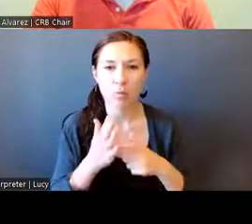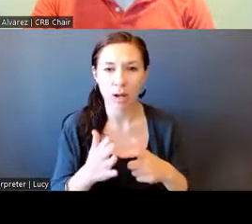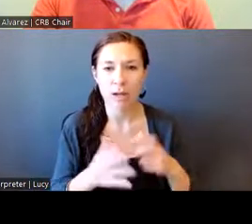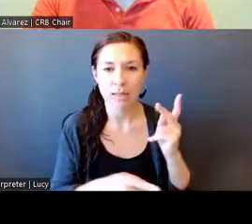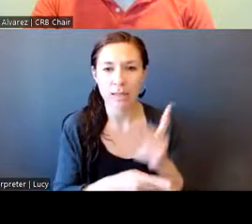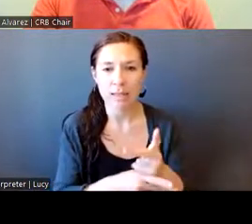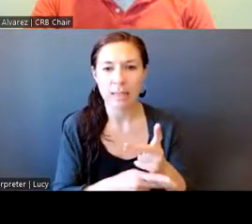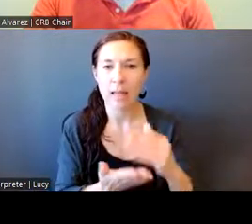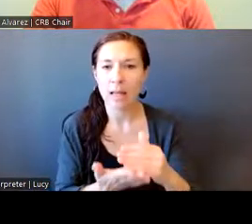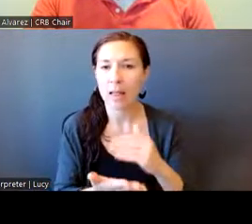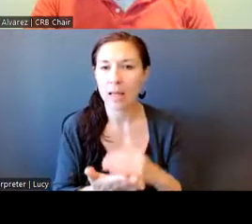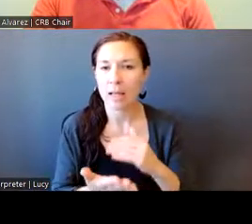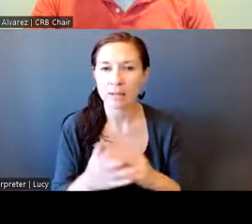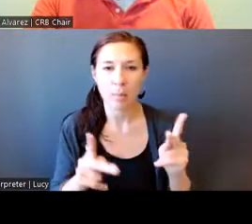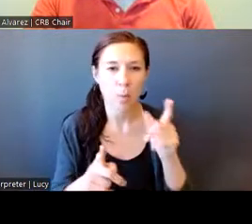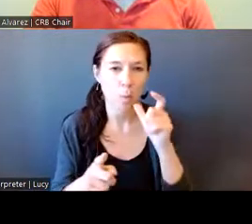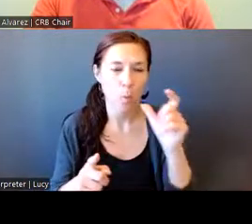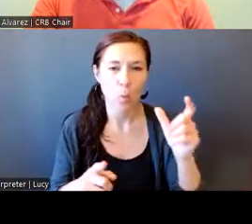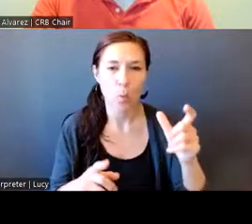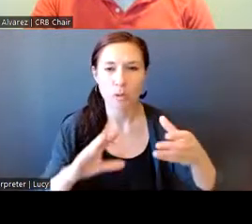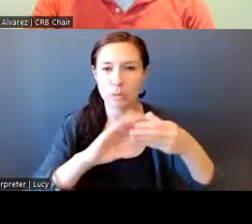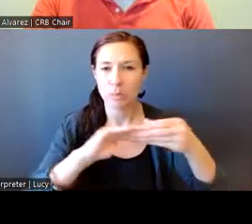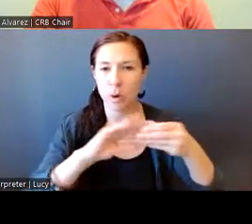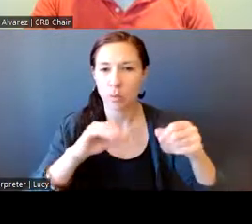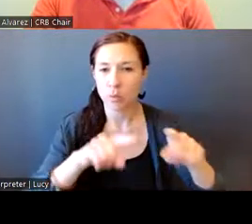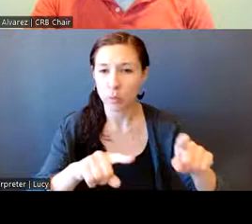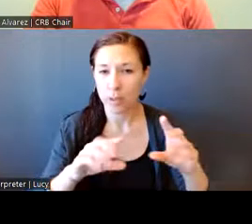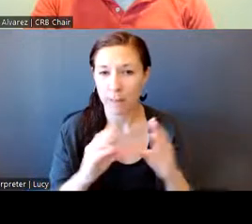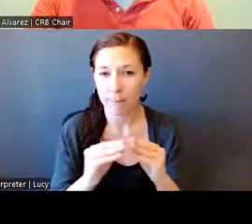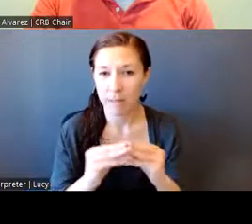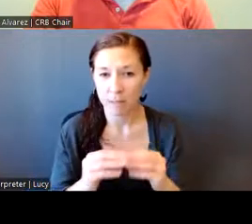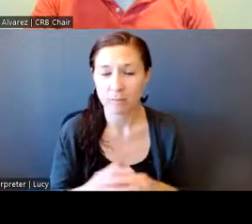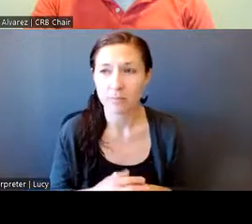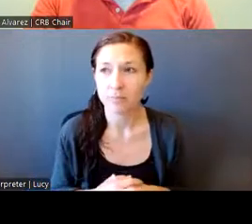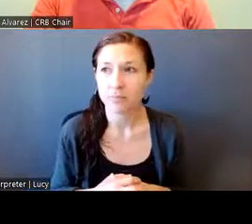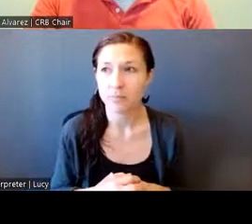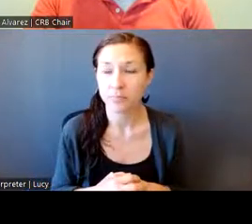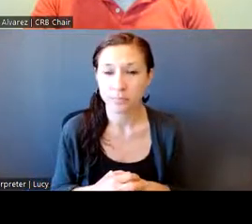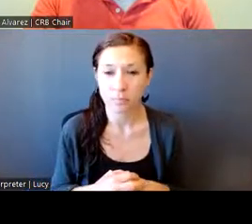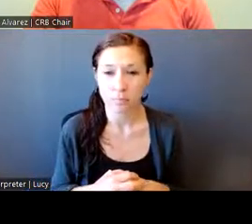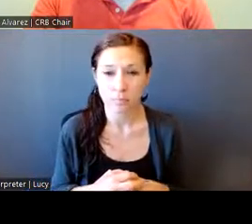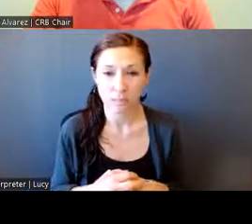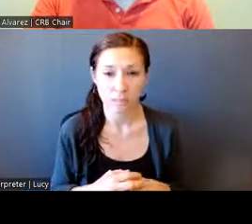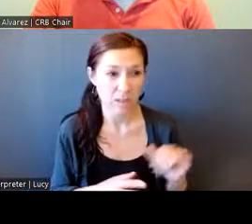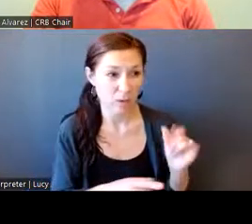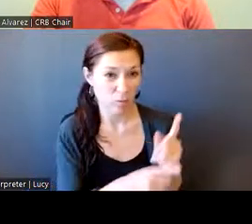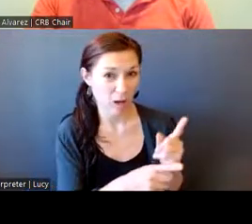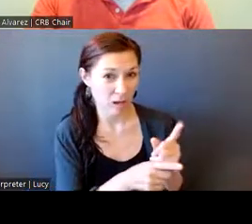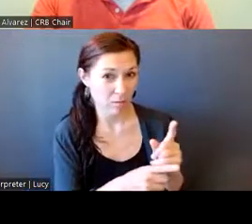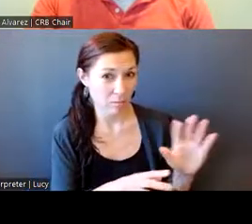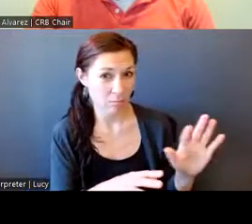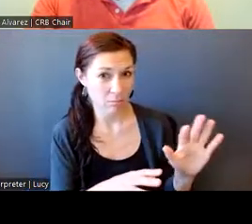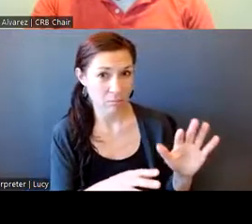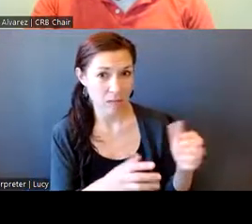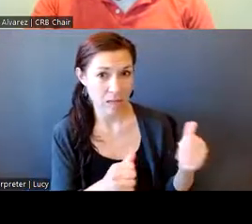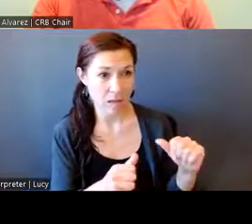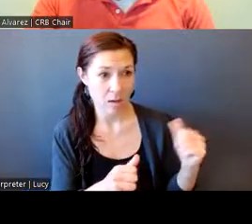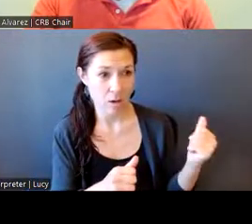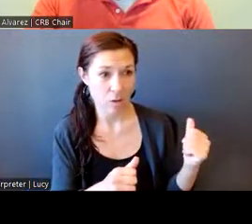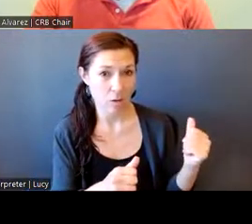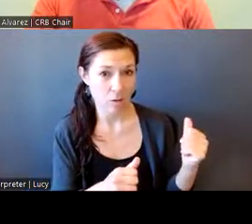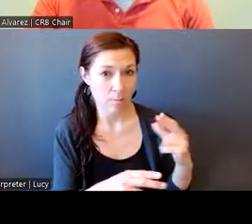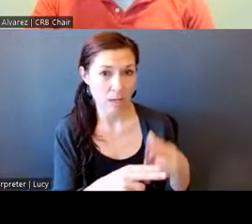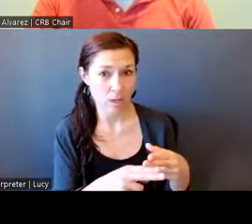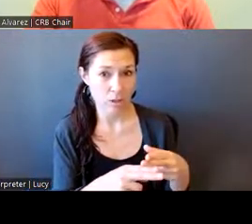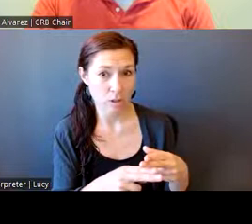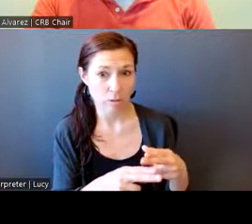a list of who spoke at our meetings. Um, but did I get everything, anybody missing anything? So other than that, if